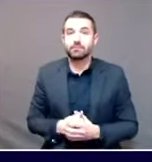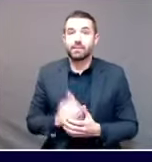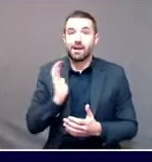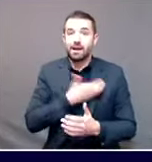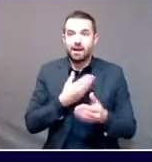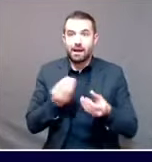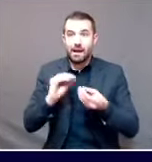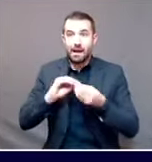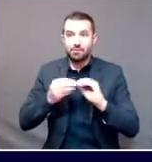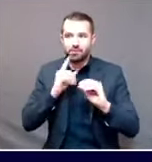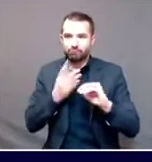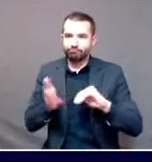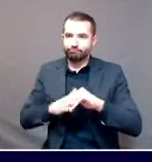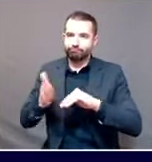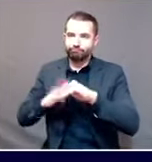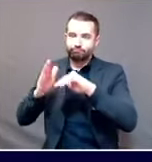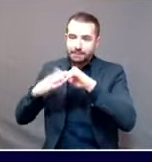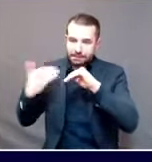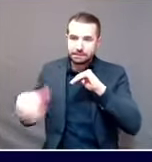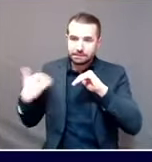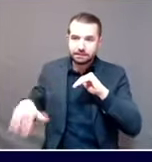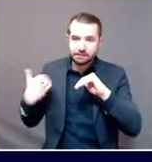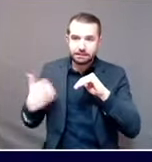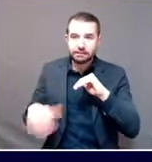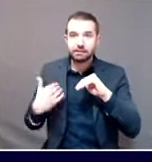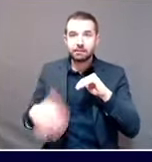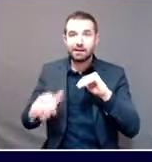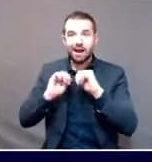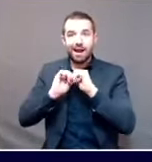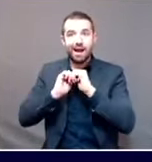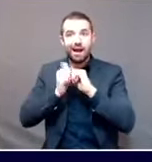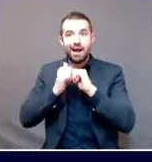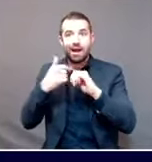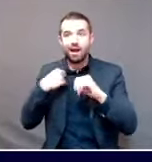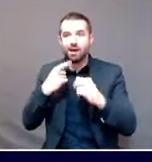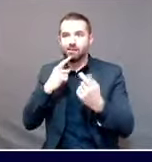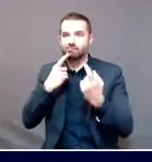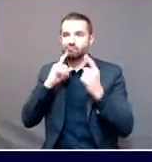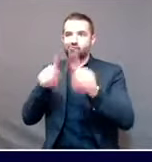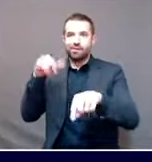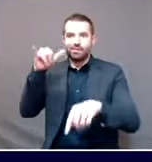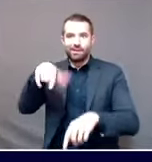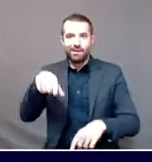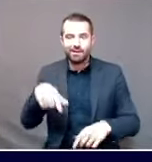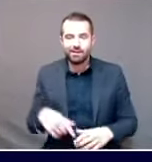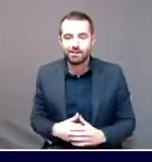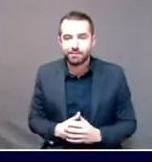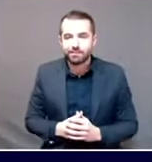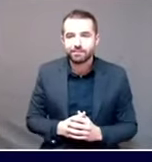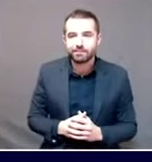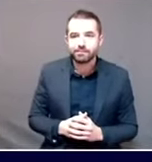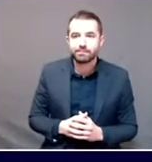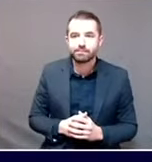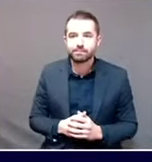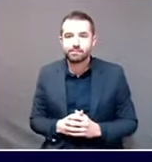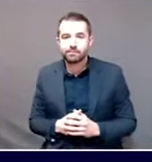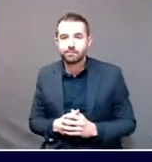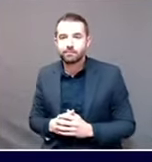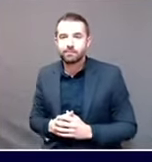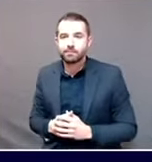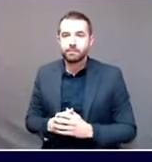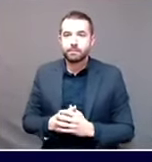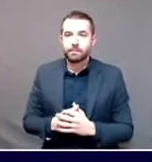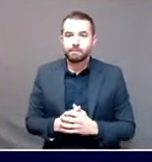cases in Maine and what we're doing about it. Ever since we have started our work on COVID